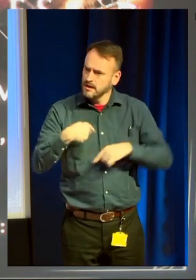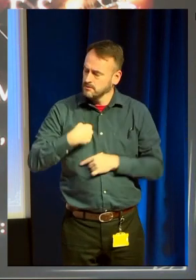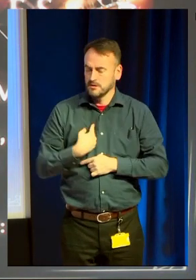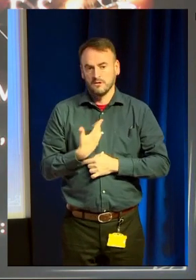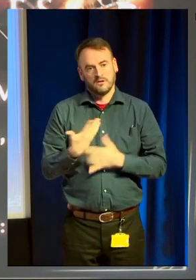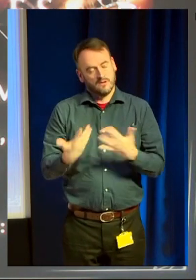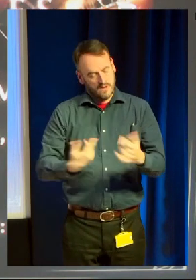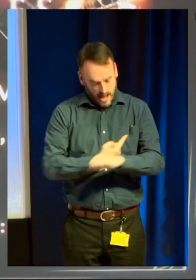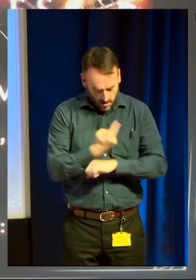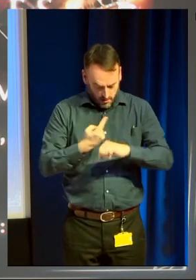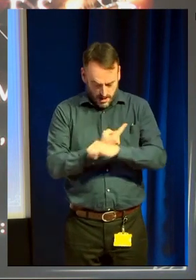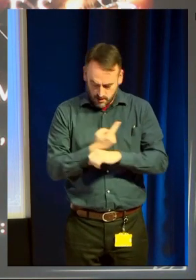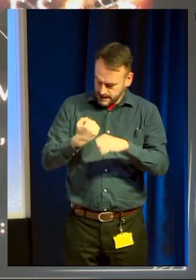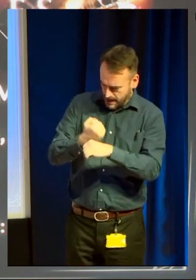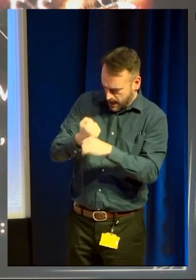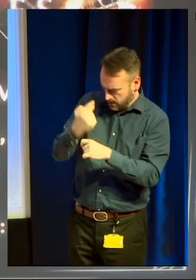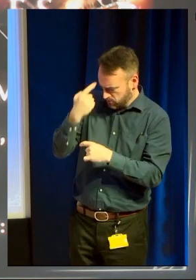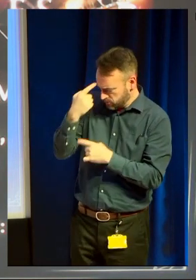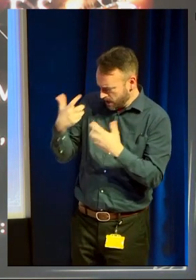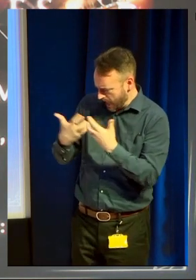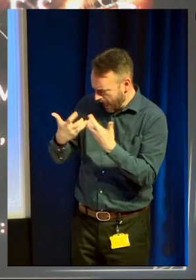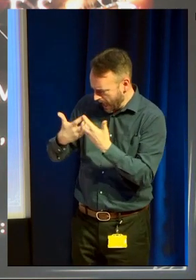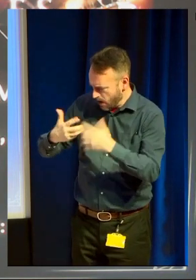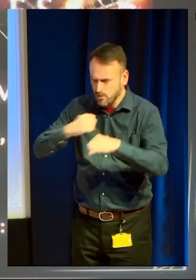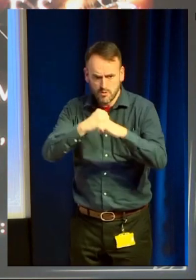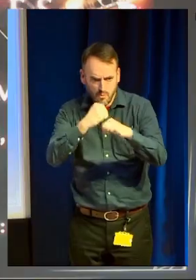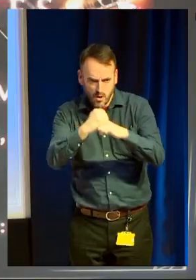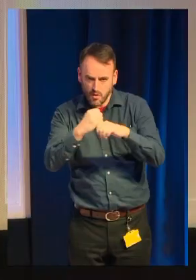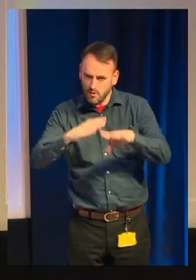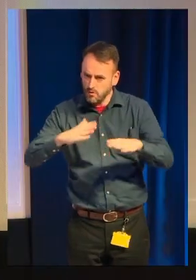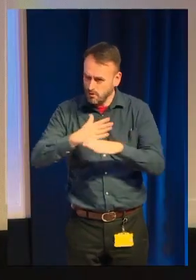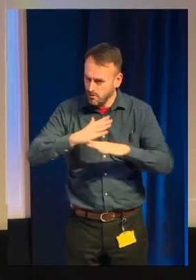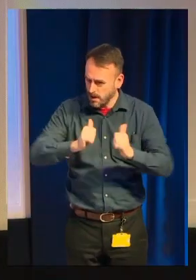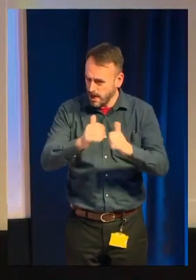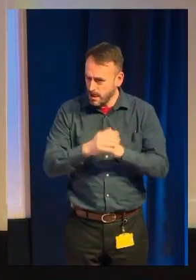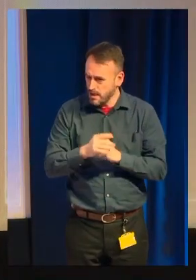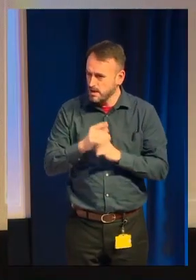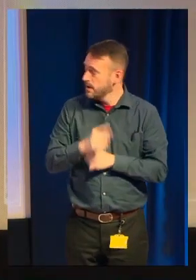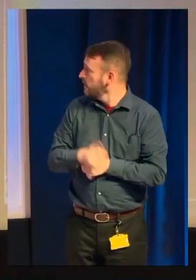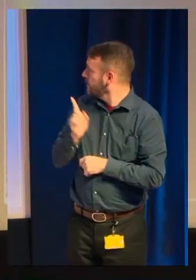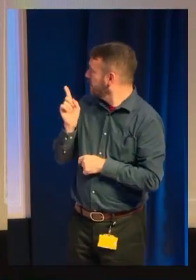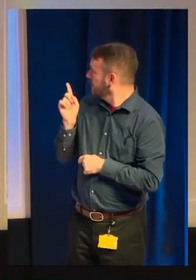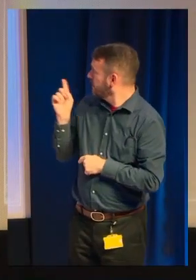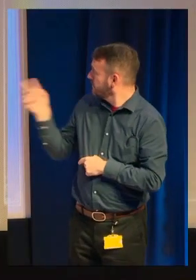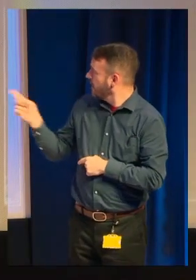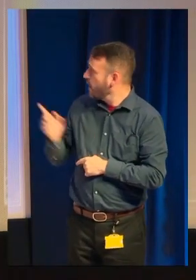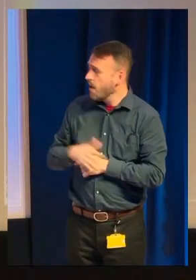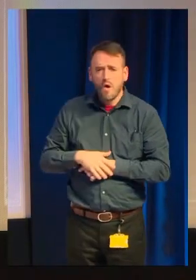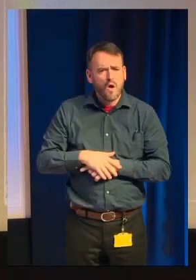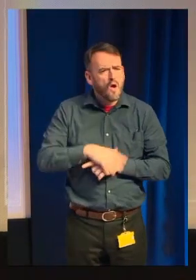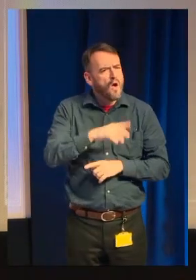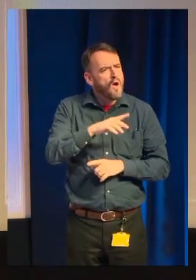about how to do it efficiently. Fallen London is going to be 10 in January. So a lot of who's played Fallen London?